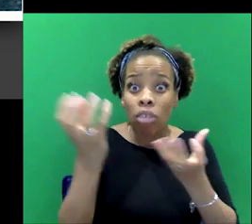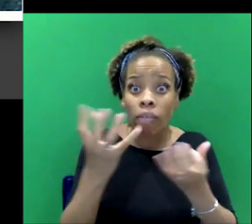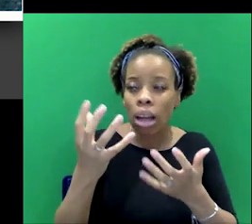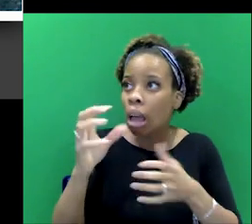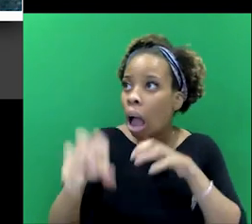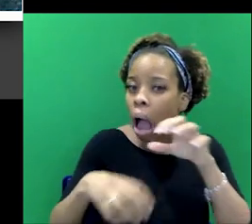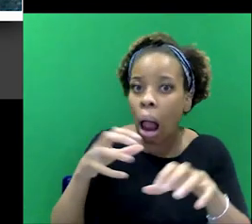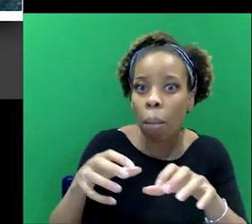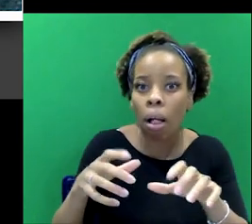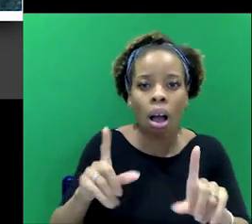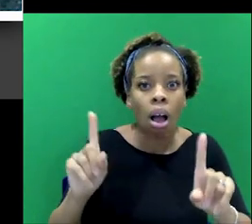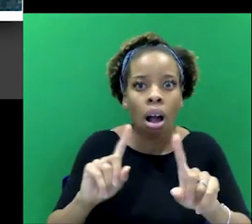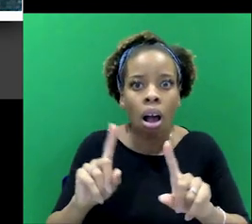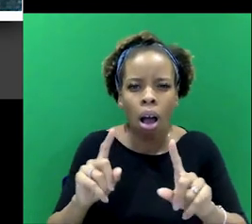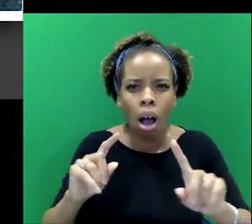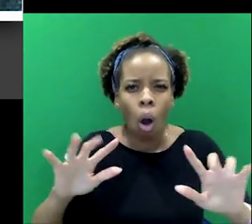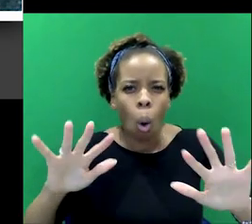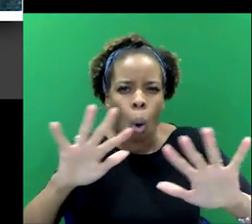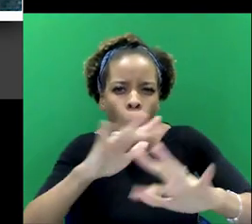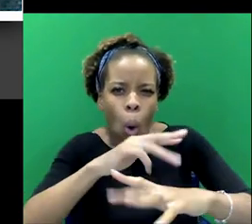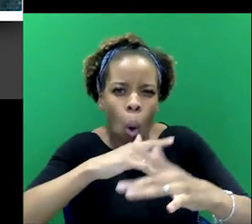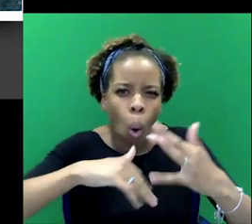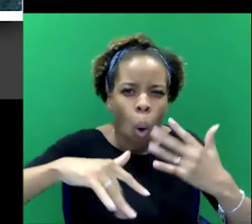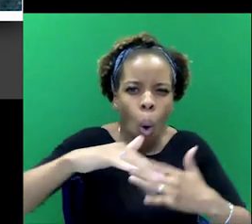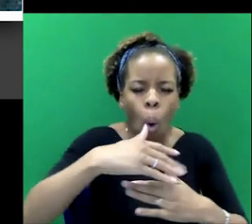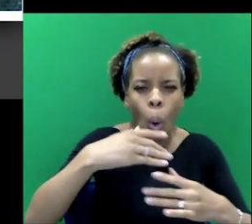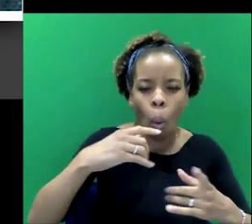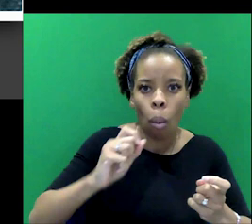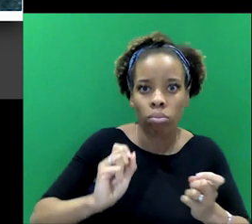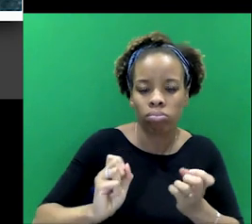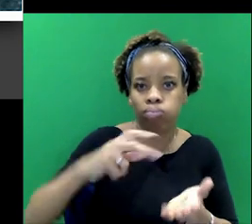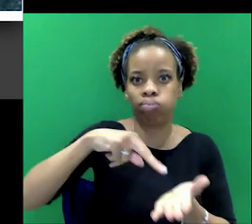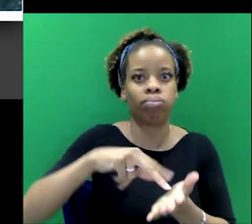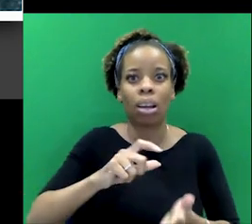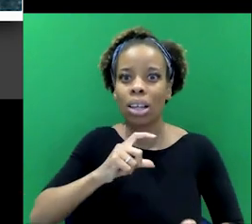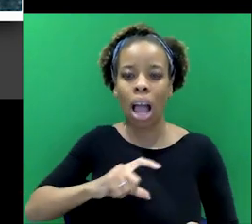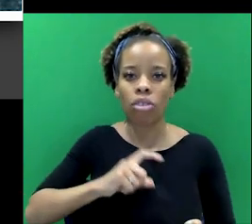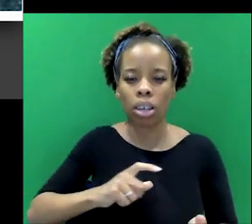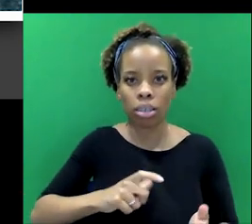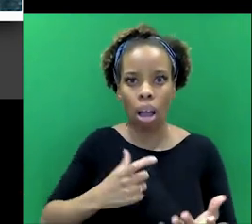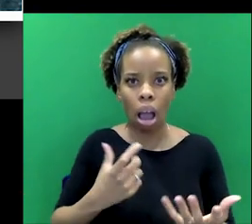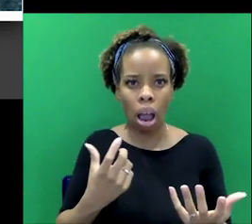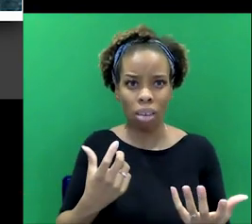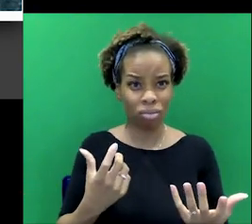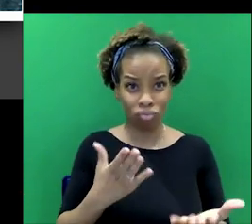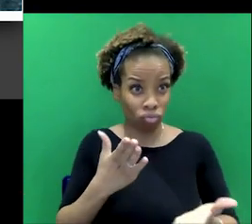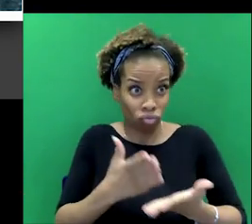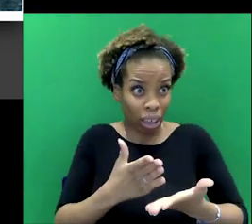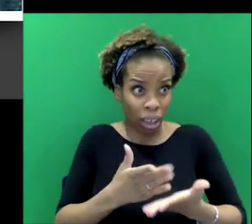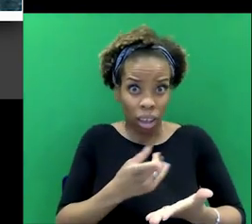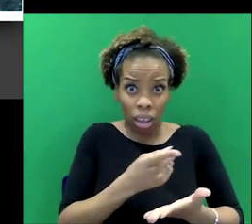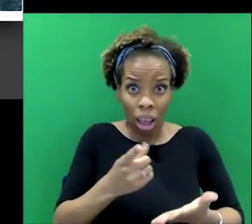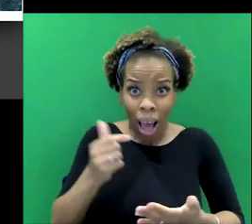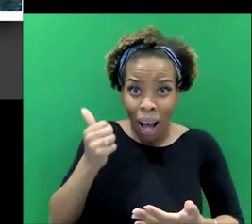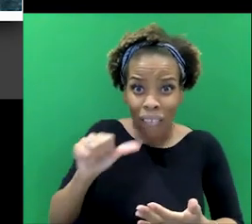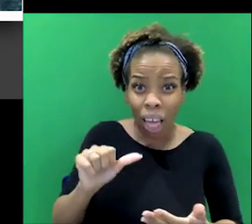blended in into everything. And, you you, you produce these sort of characters, um, that were nothing, you know, they were just